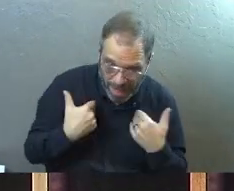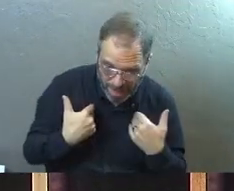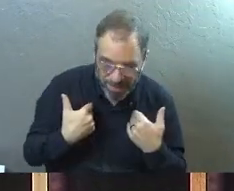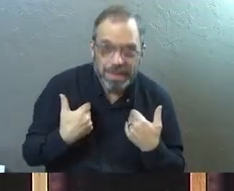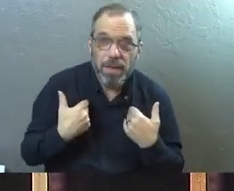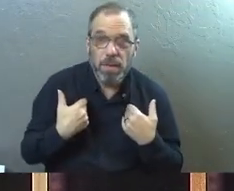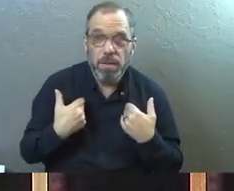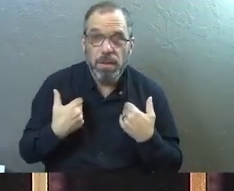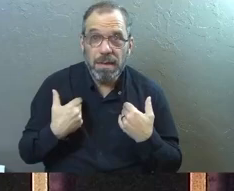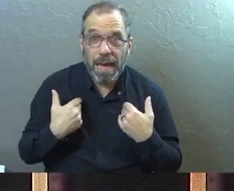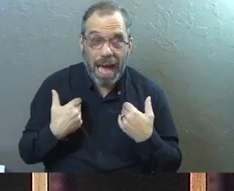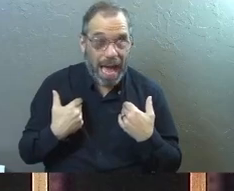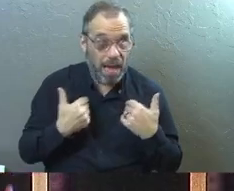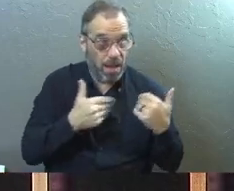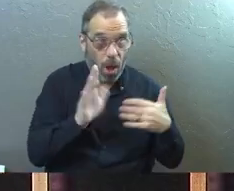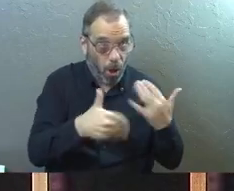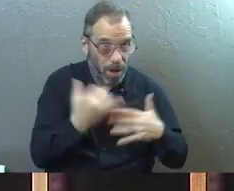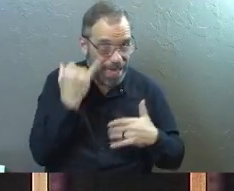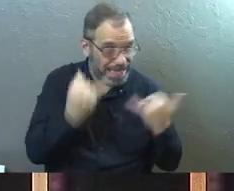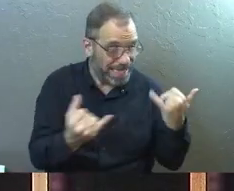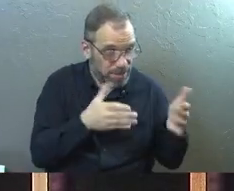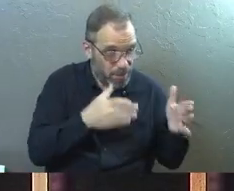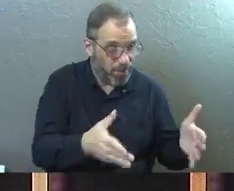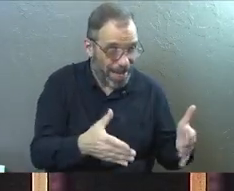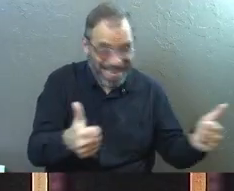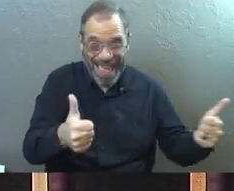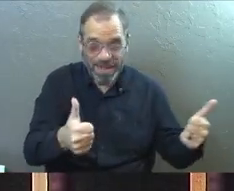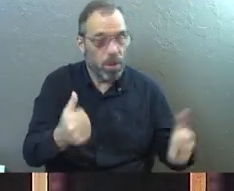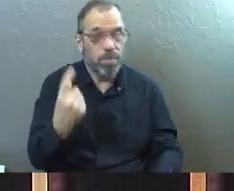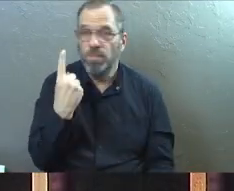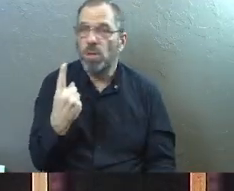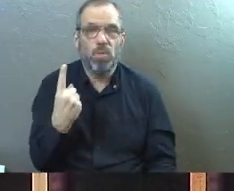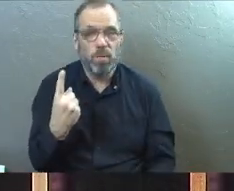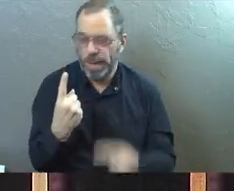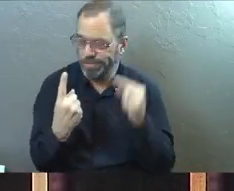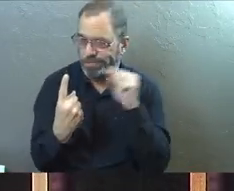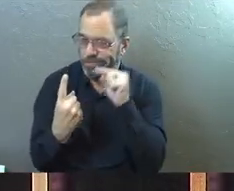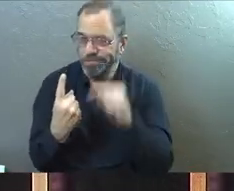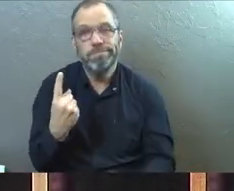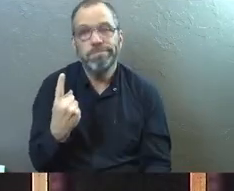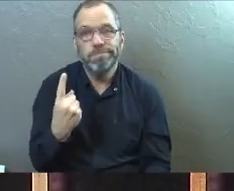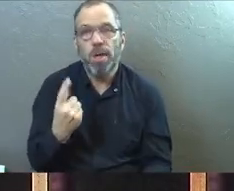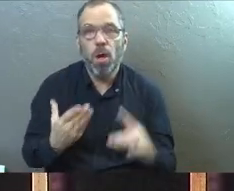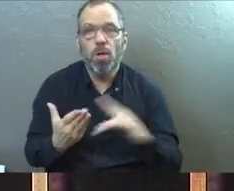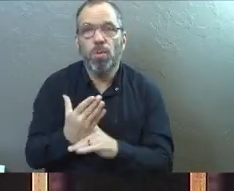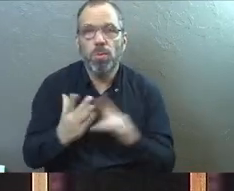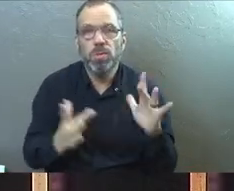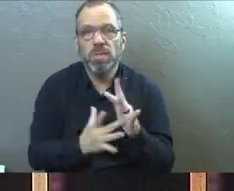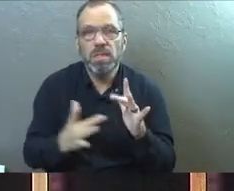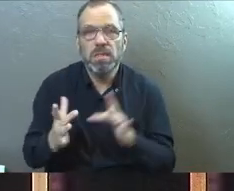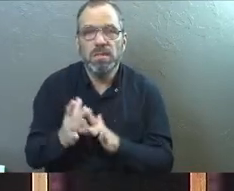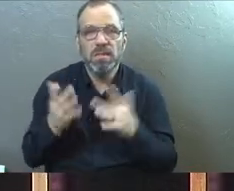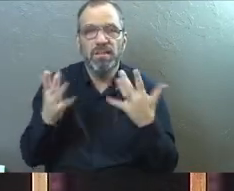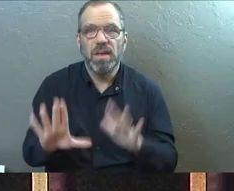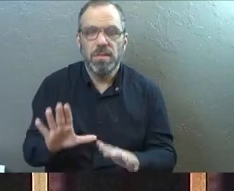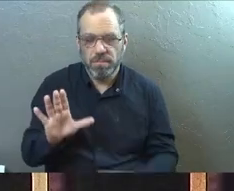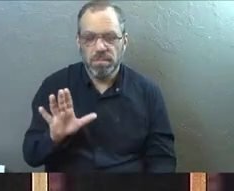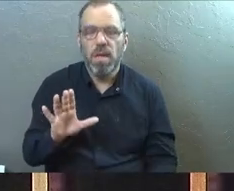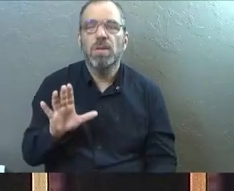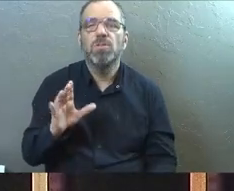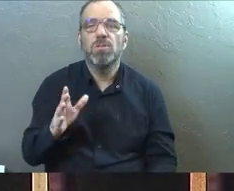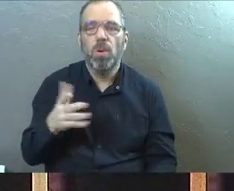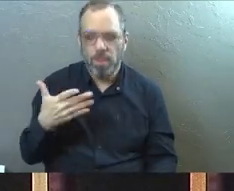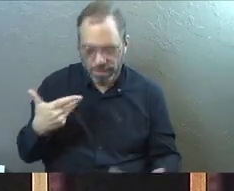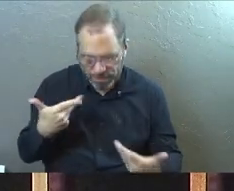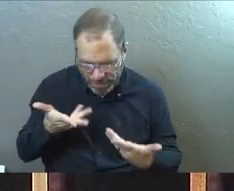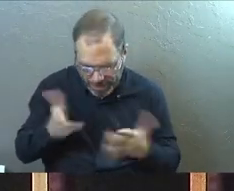because it's not that I'm okay with every idea or every way. There is one way and it is through him and what he has. He says,